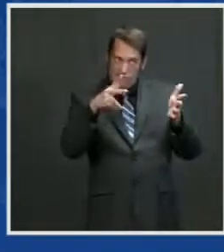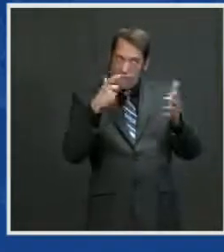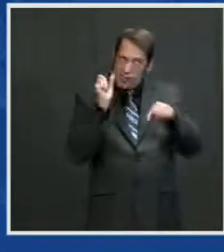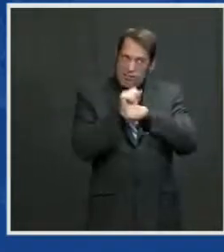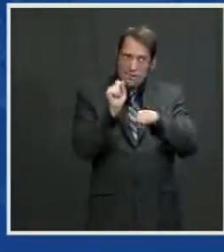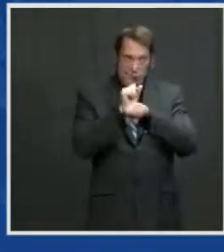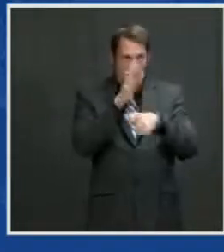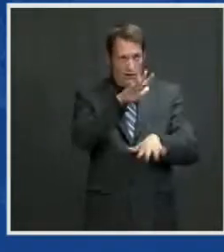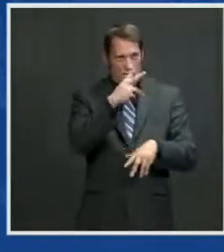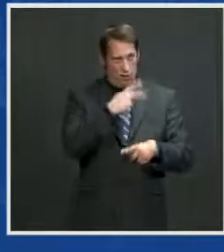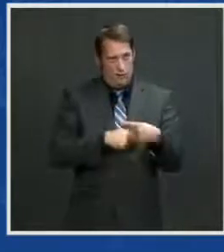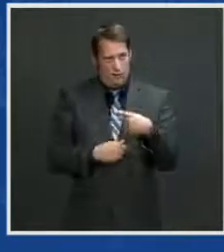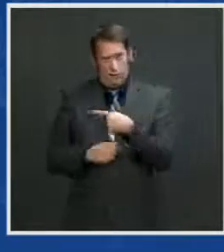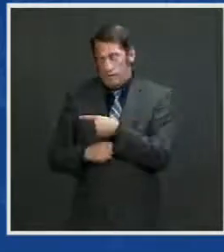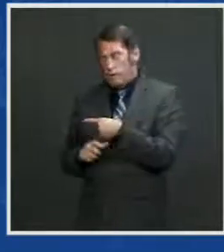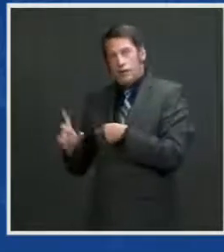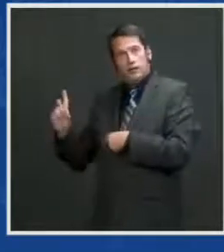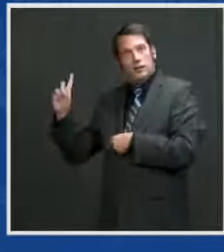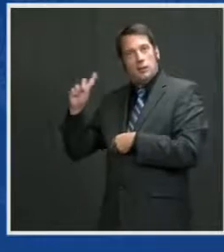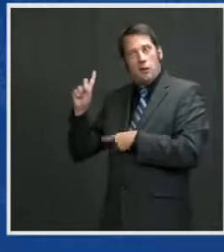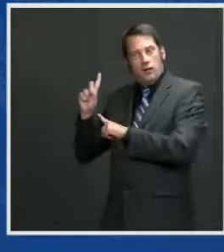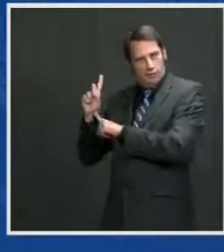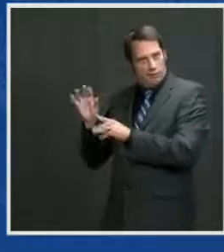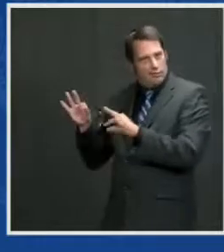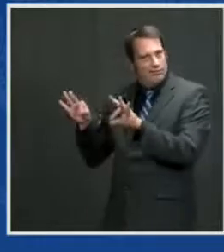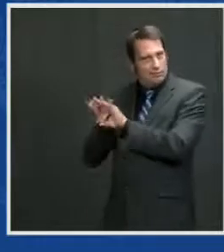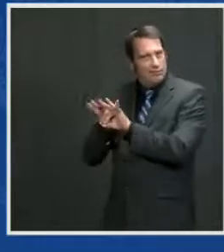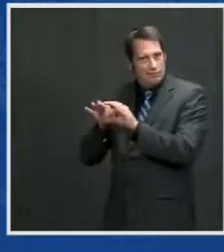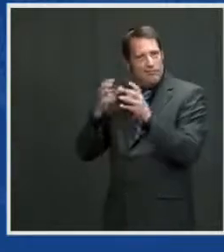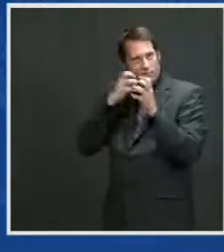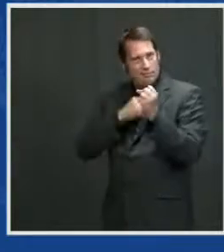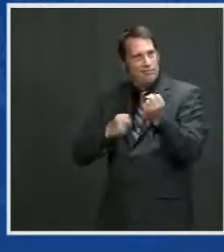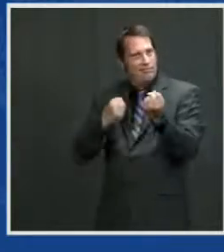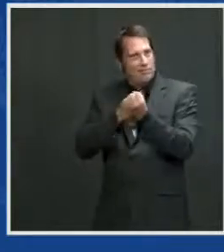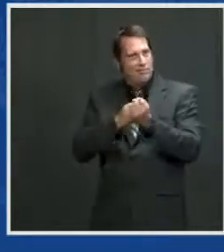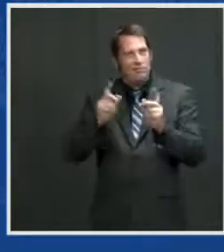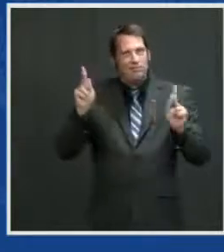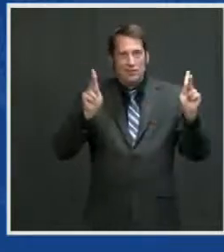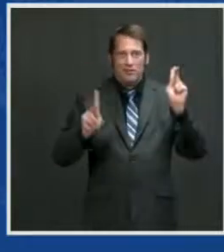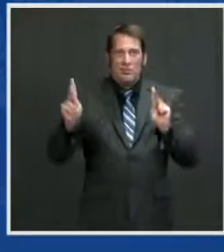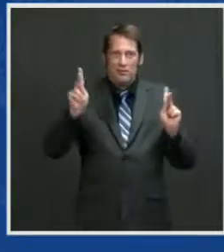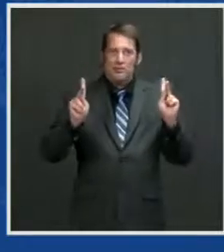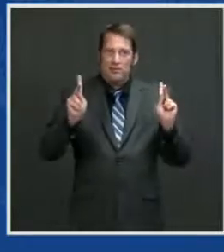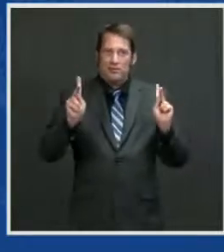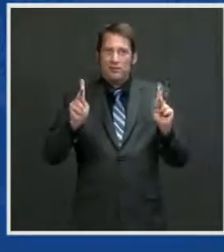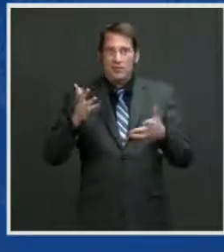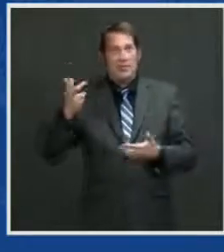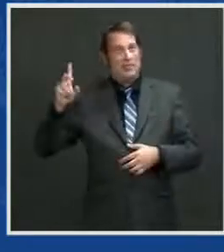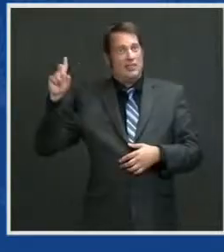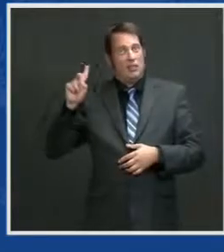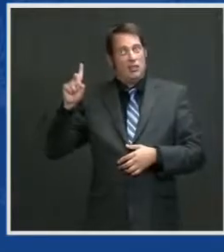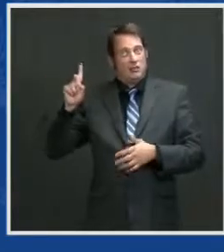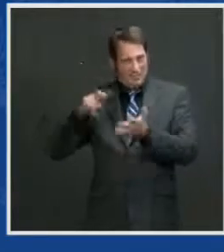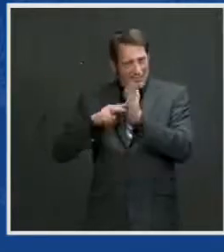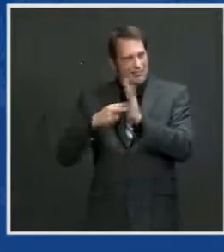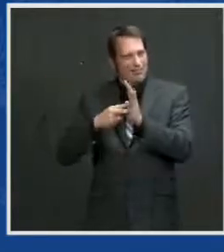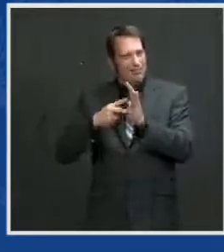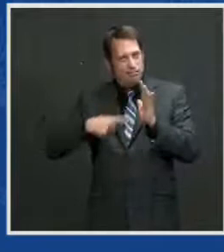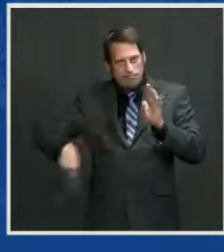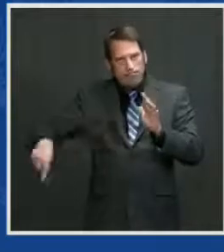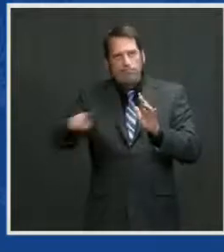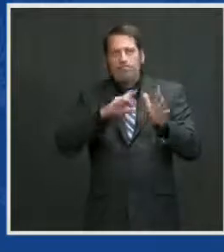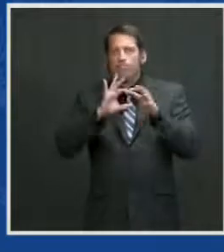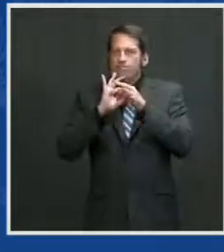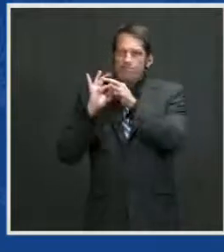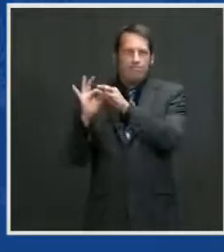For the many who think things are changing so rapidly, democracies cannot get together and form a consensus to respond like autocrats